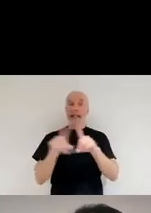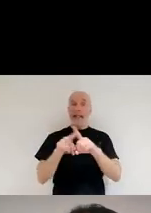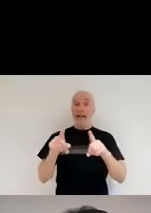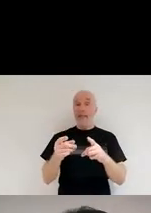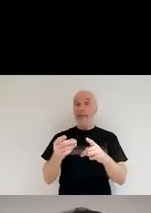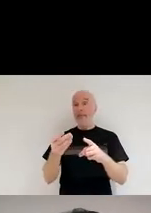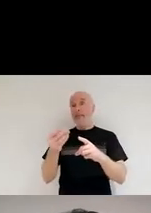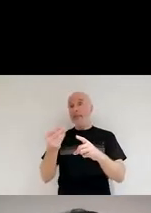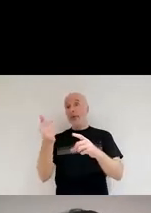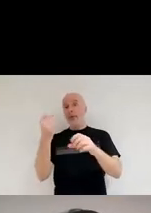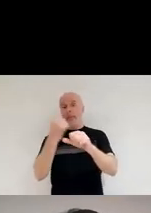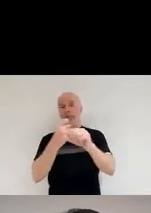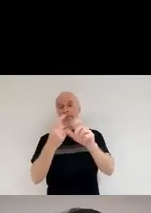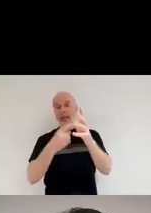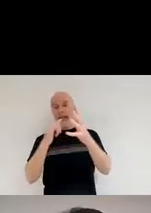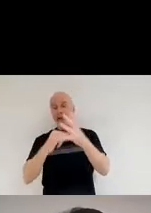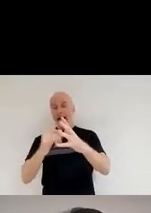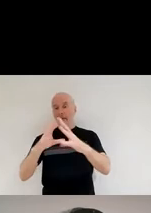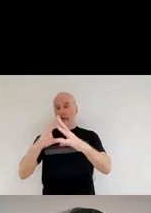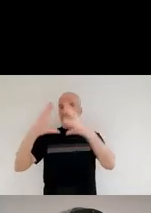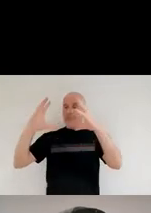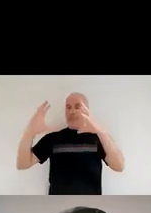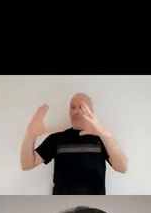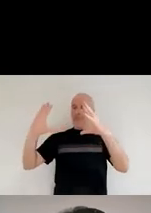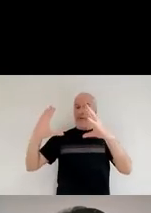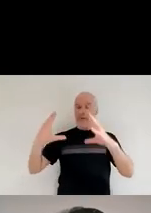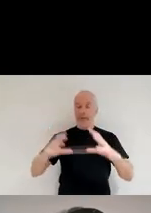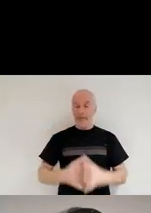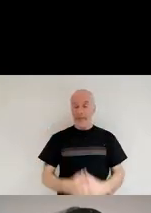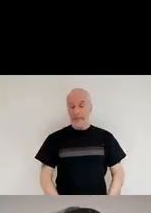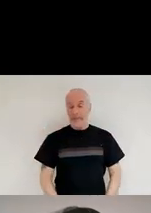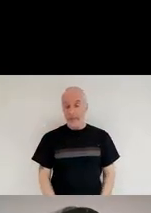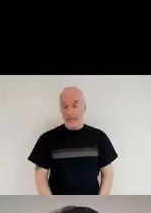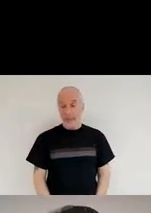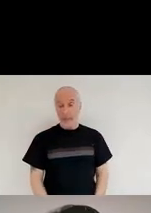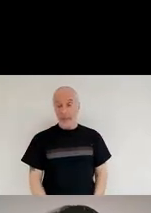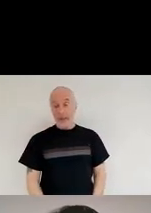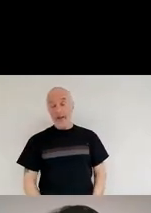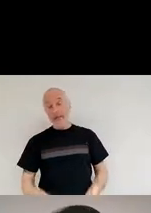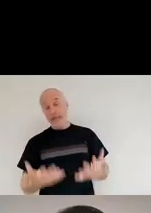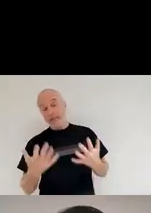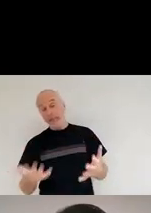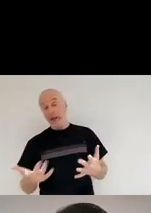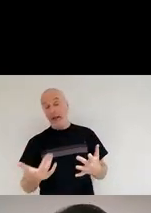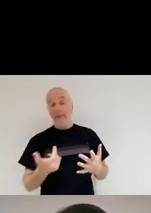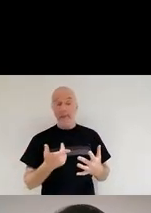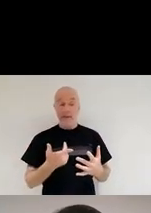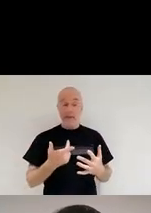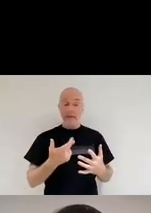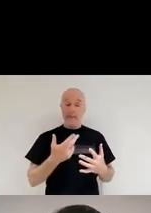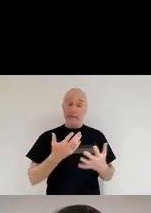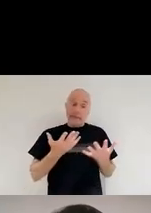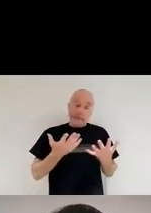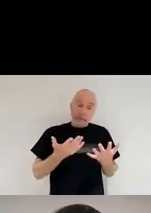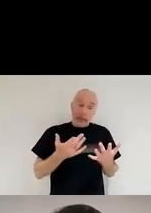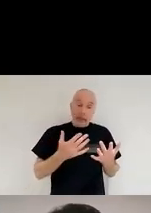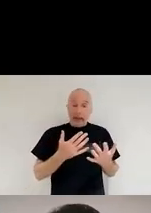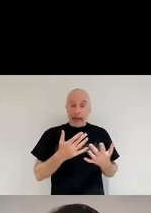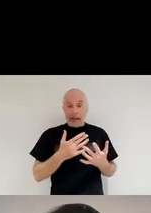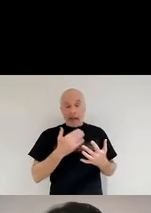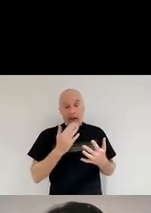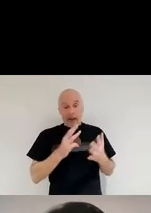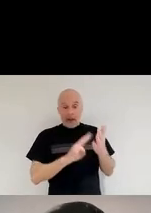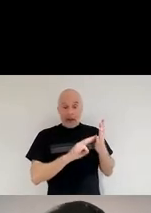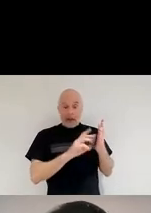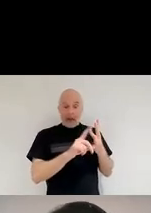But also so but also of stars and even of molecules for life. So it's really everything that we know of all the